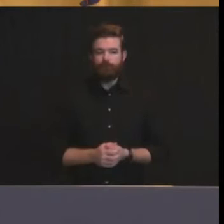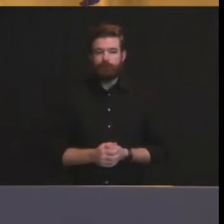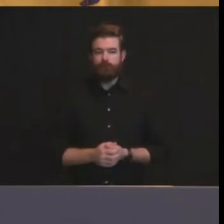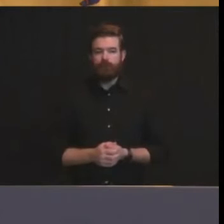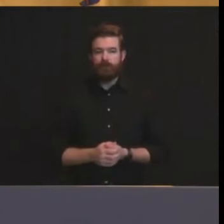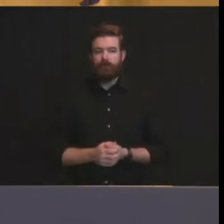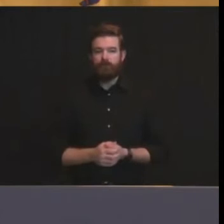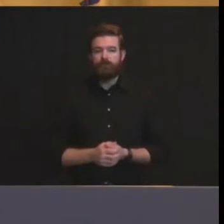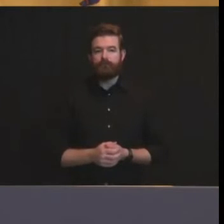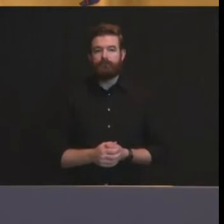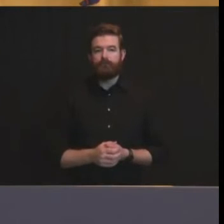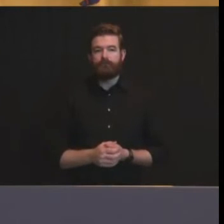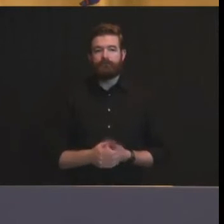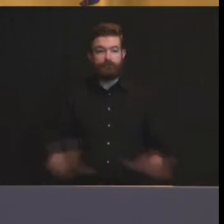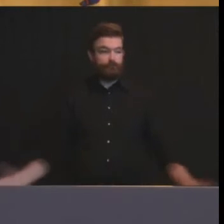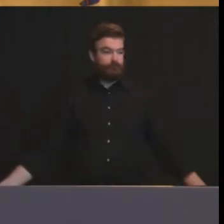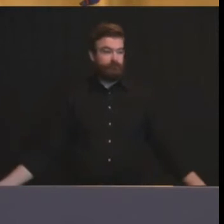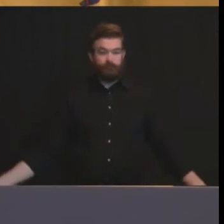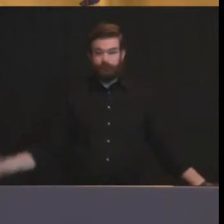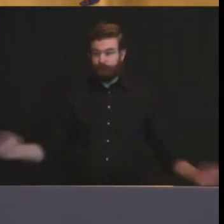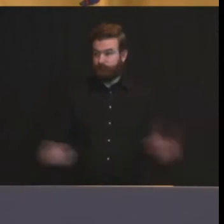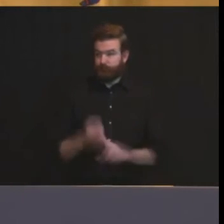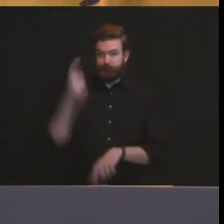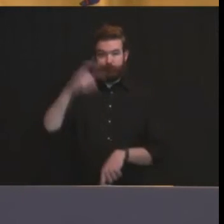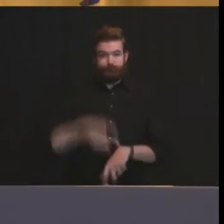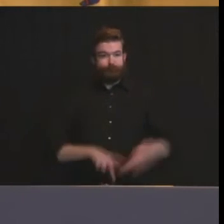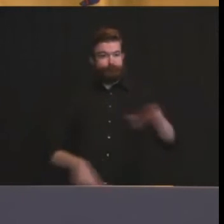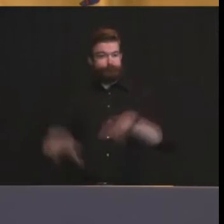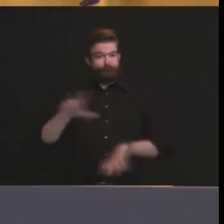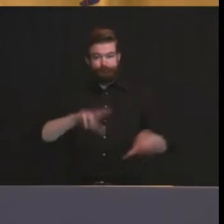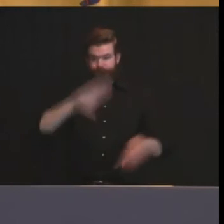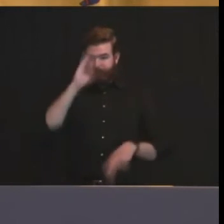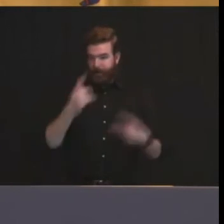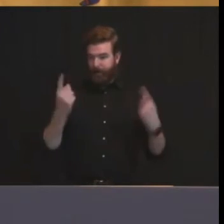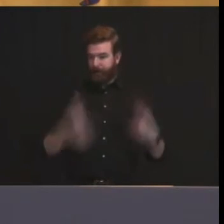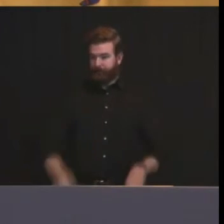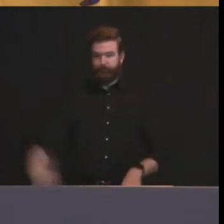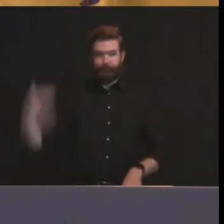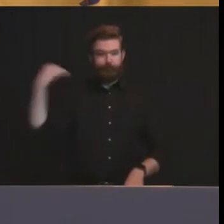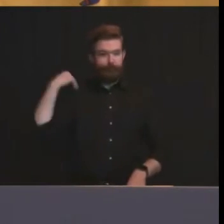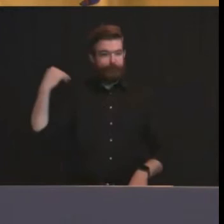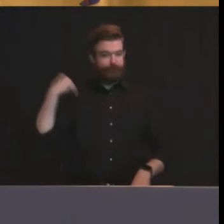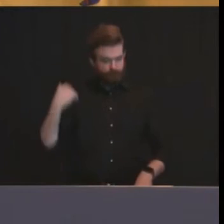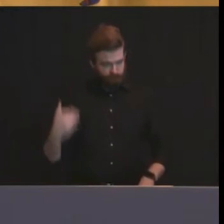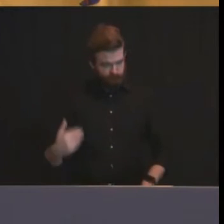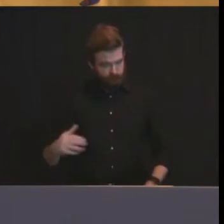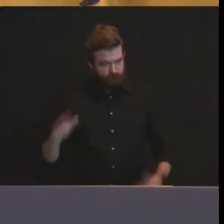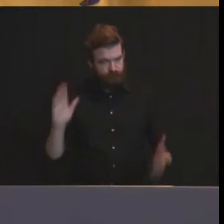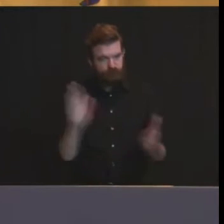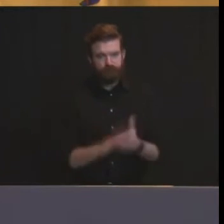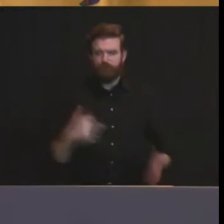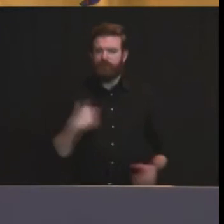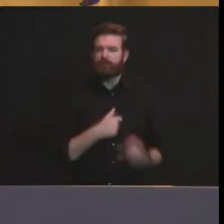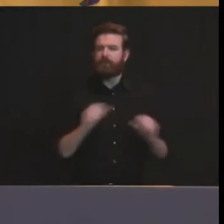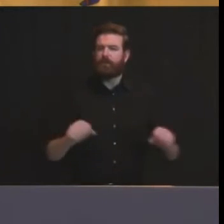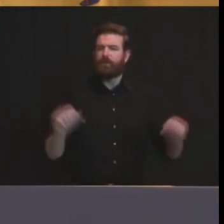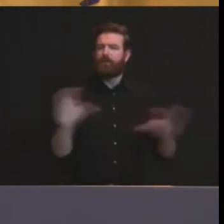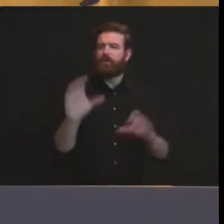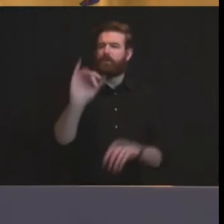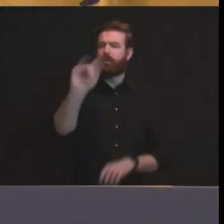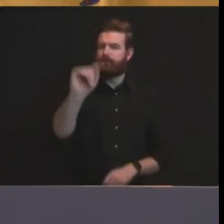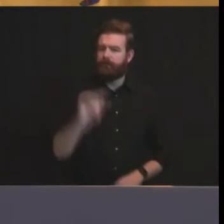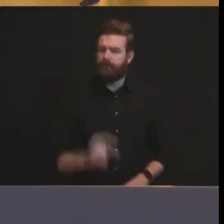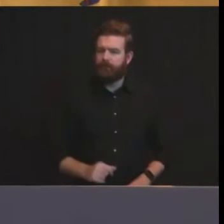been done before sort of hurdle uh which listen this is the united states of america we could do stuff like that but we're going to make sure we get all rows